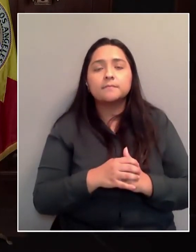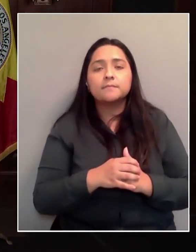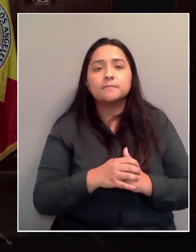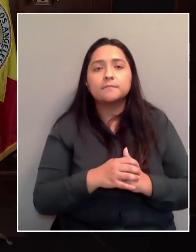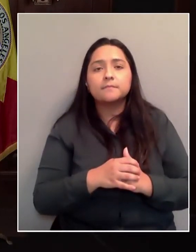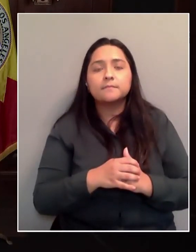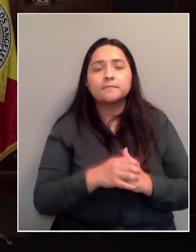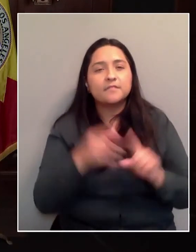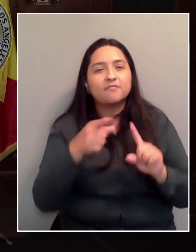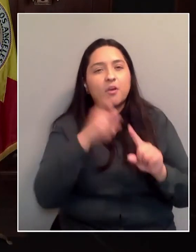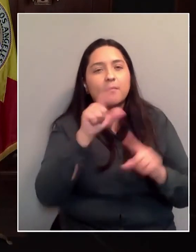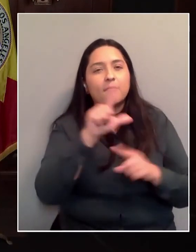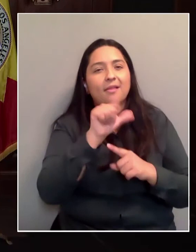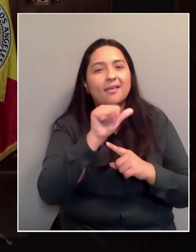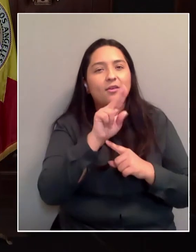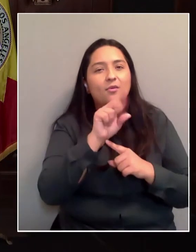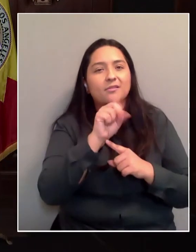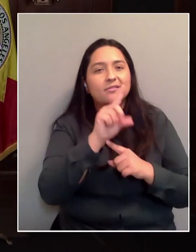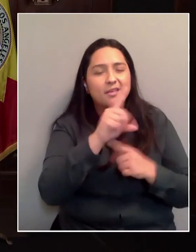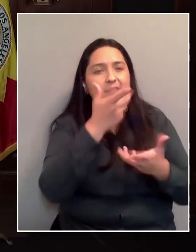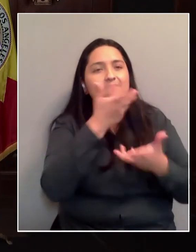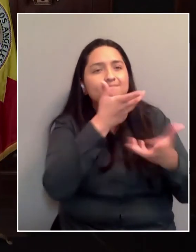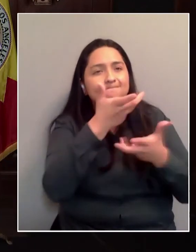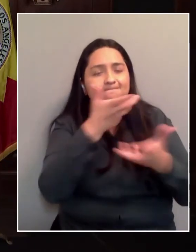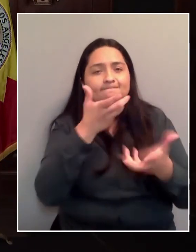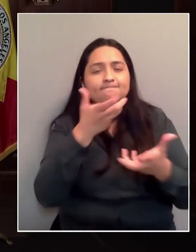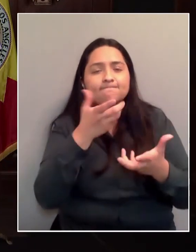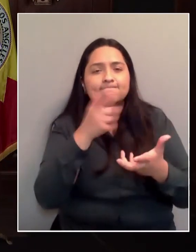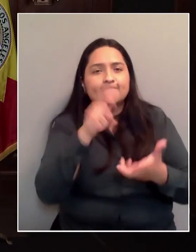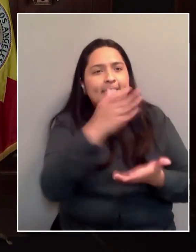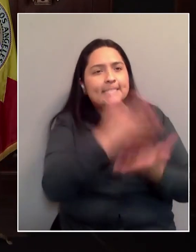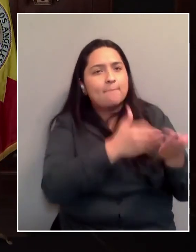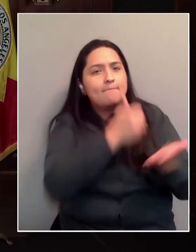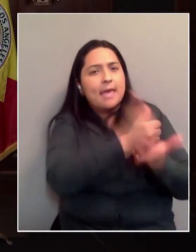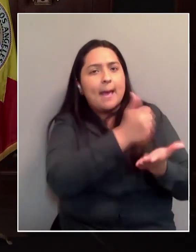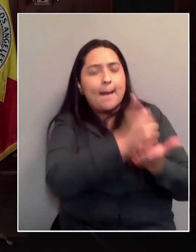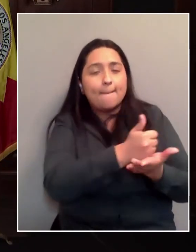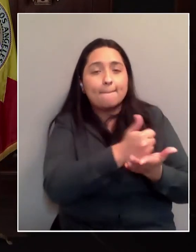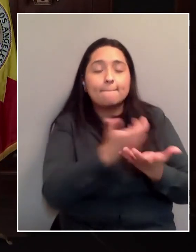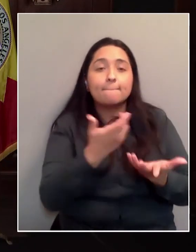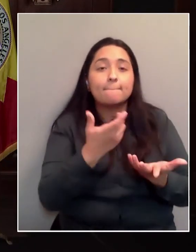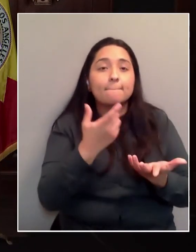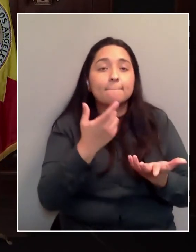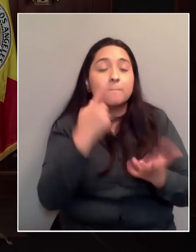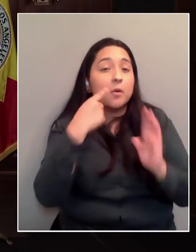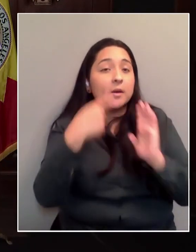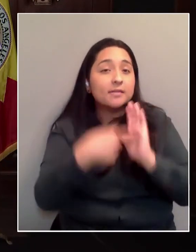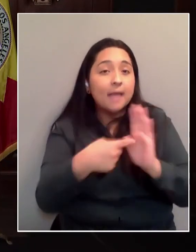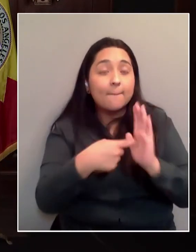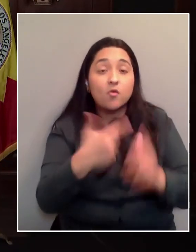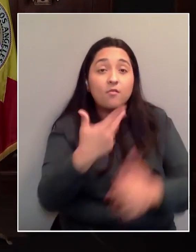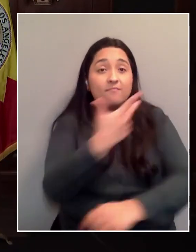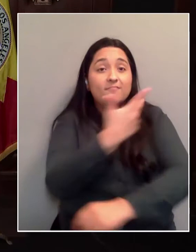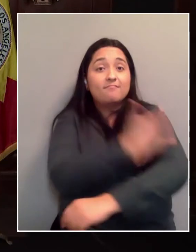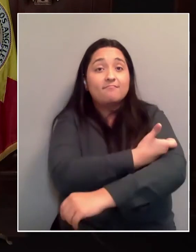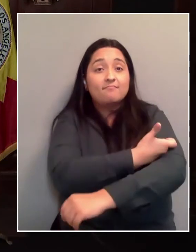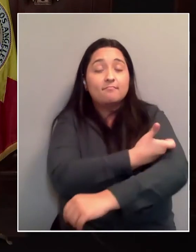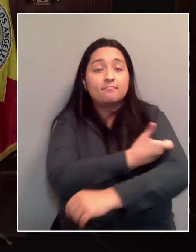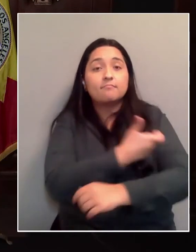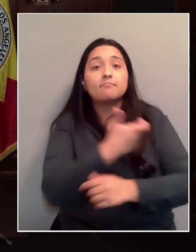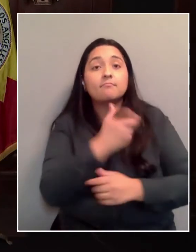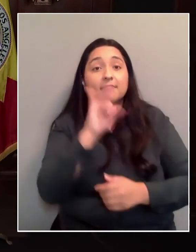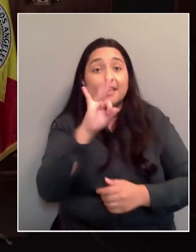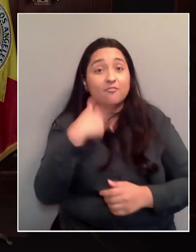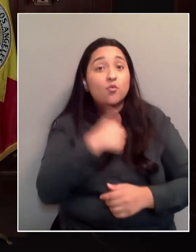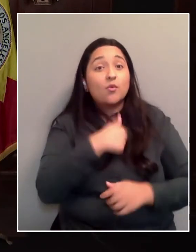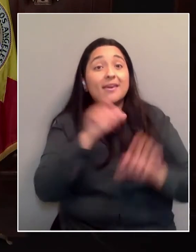to help us. for example, doses of the vaccine when we can assist them, I would try